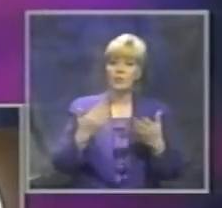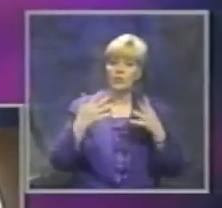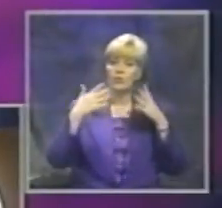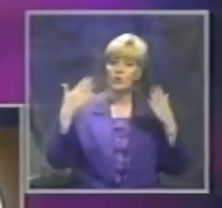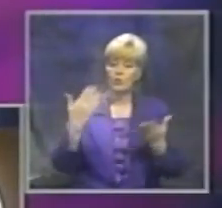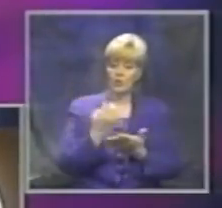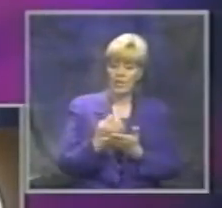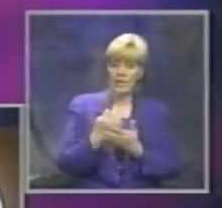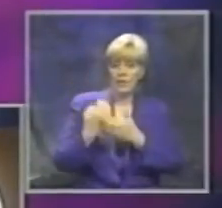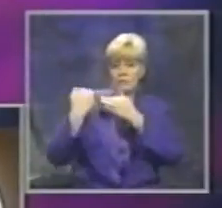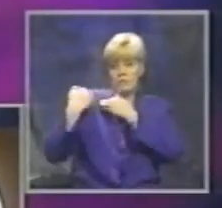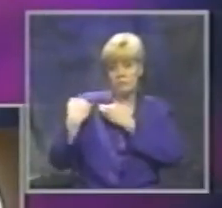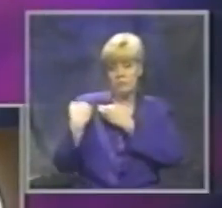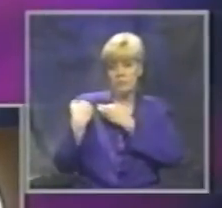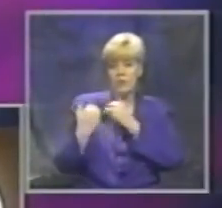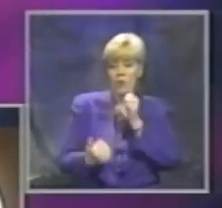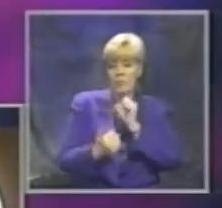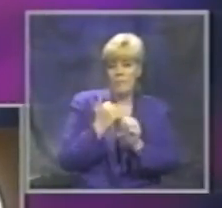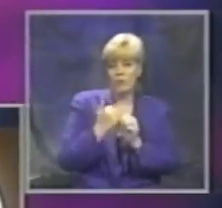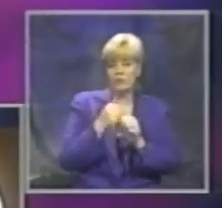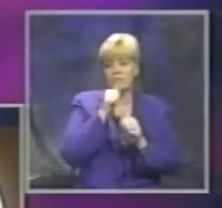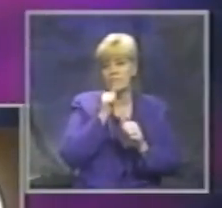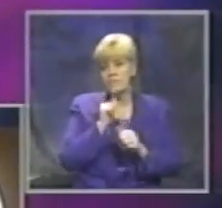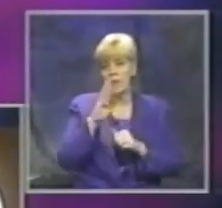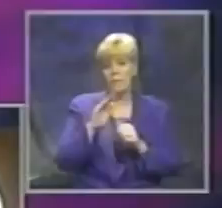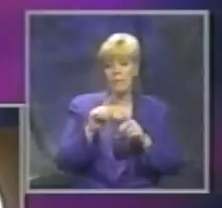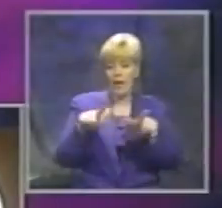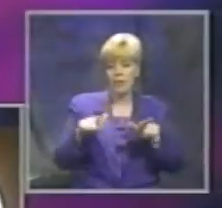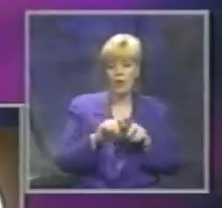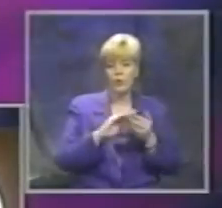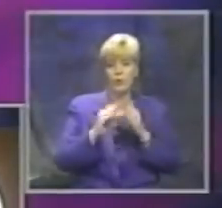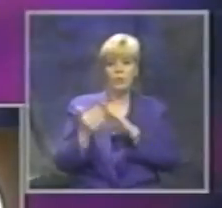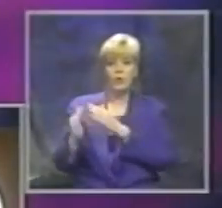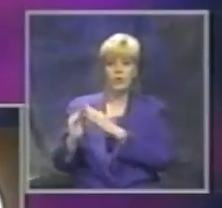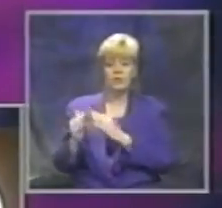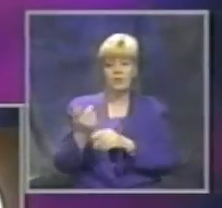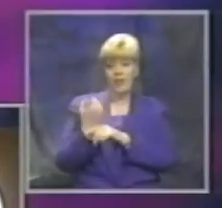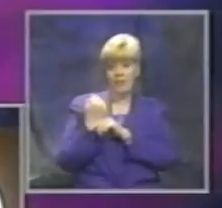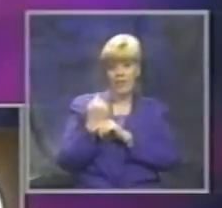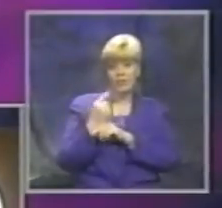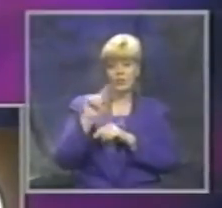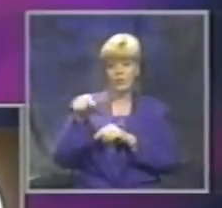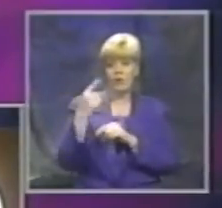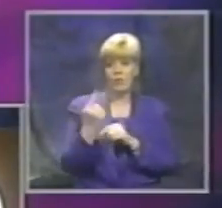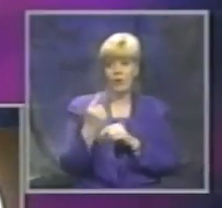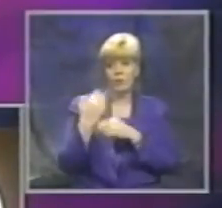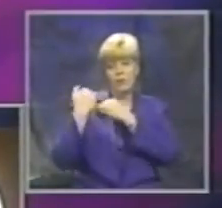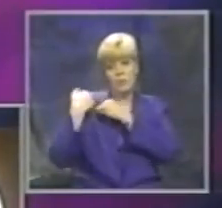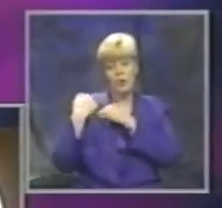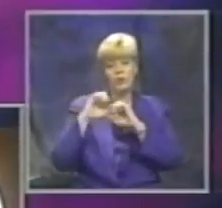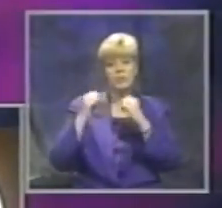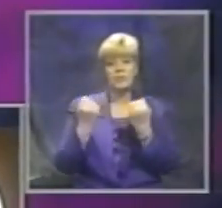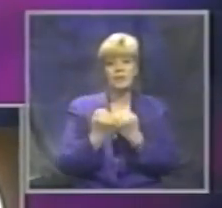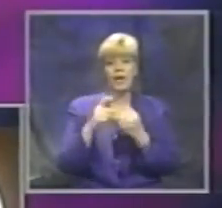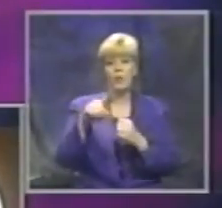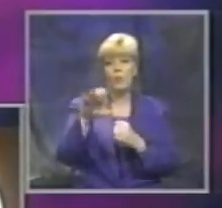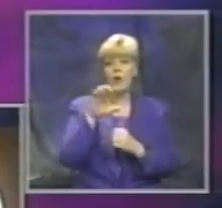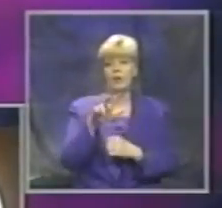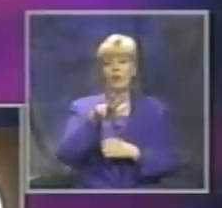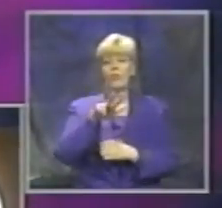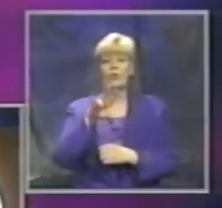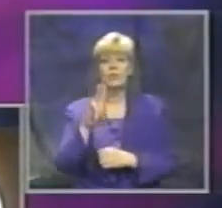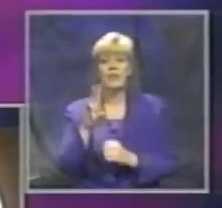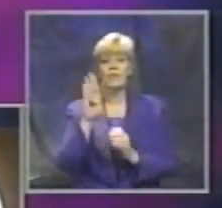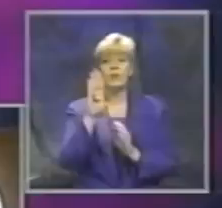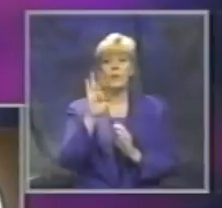burden, borne largely by local communities like yours. Last year alone, the burden to society was $137